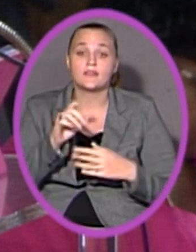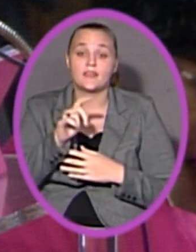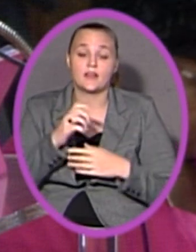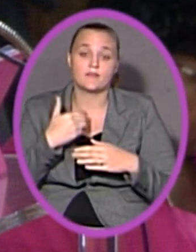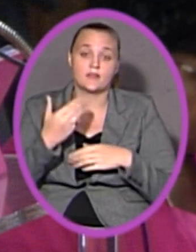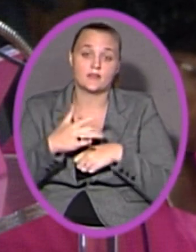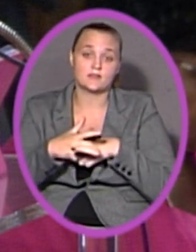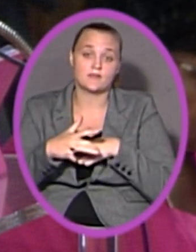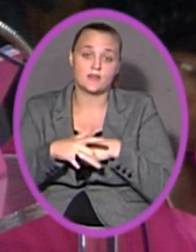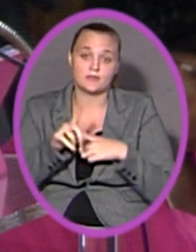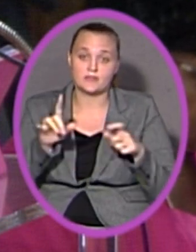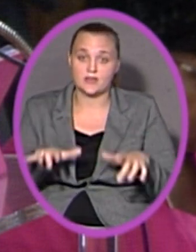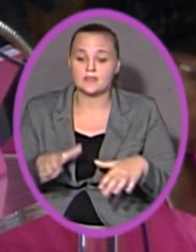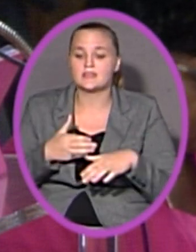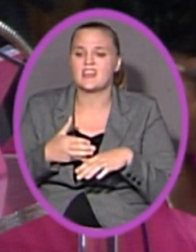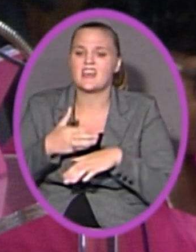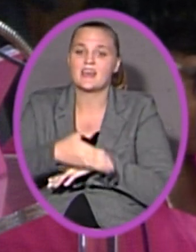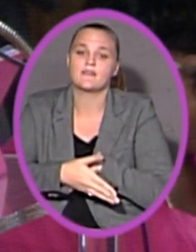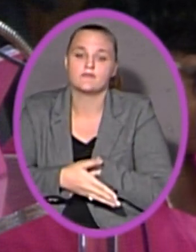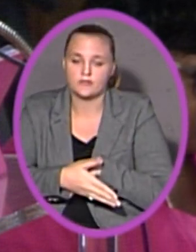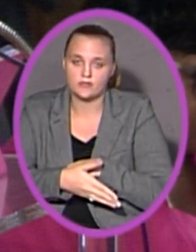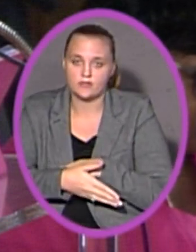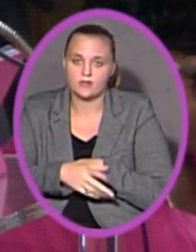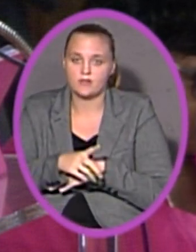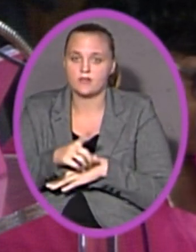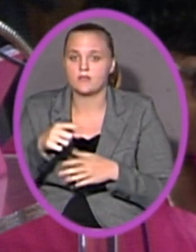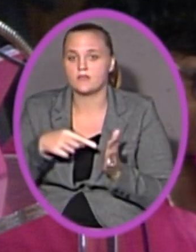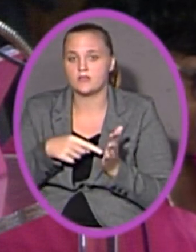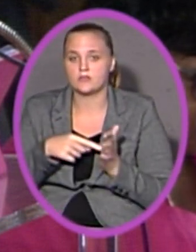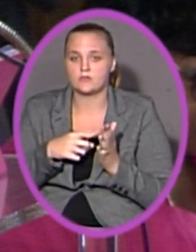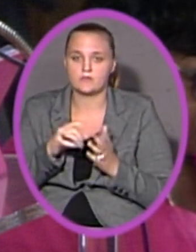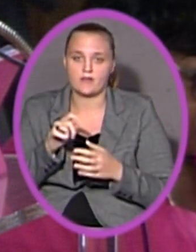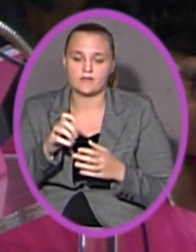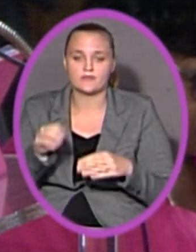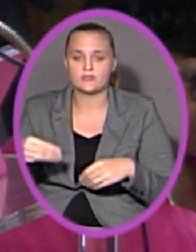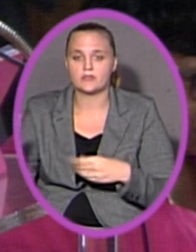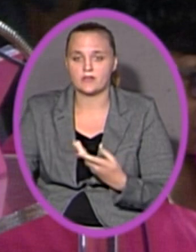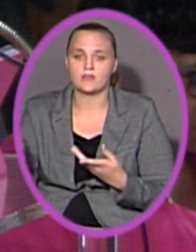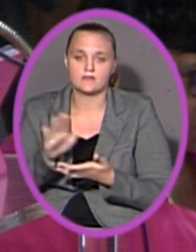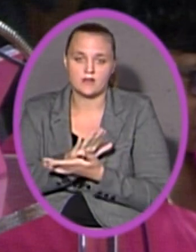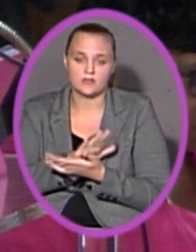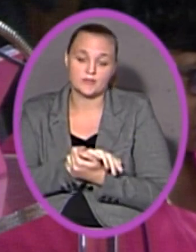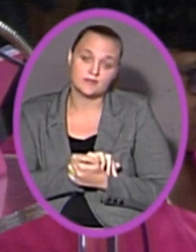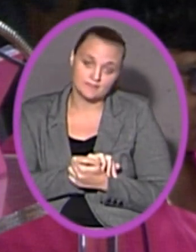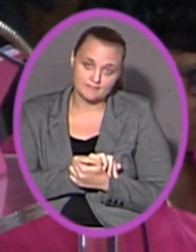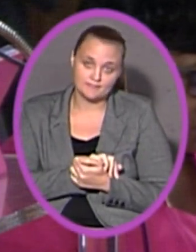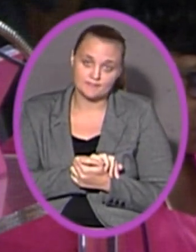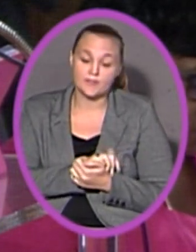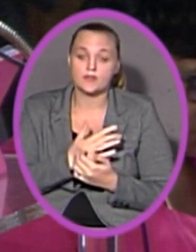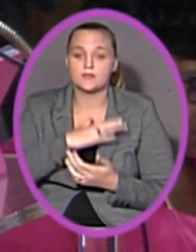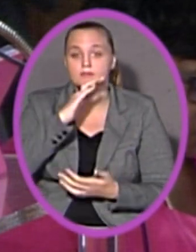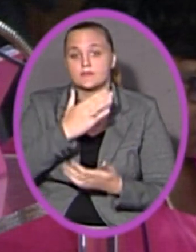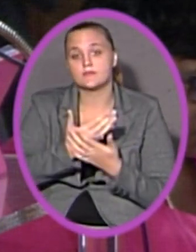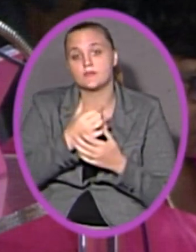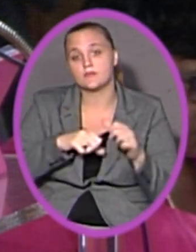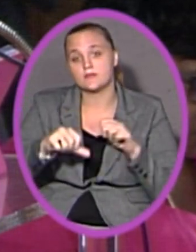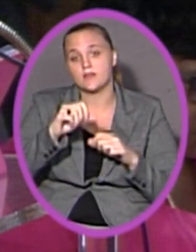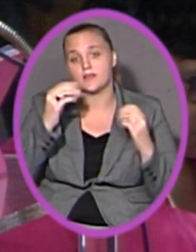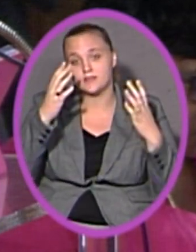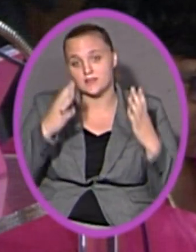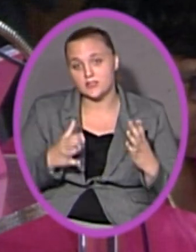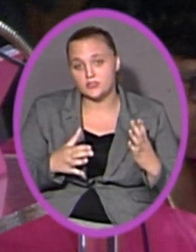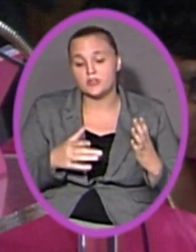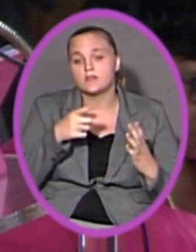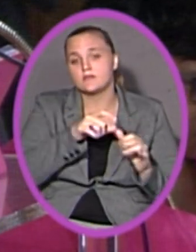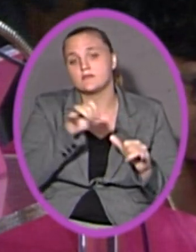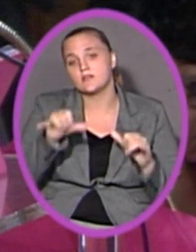falls after the deadline for turning in the documents. Then there's my daughter's science teacher, who stays after